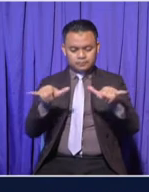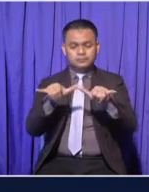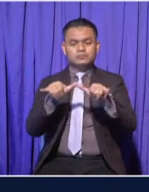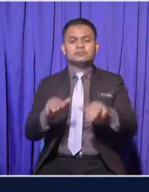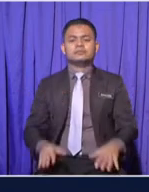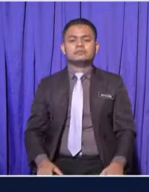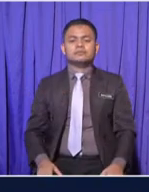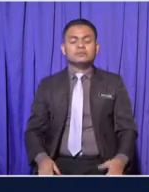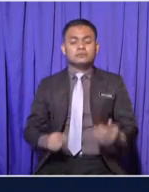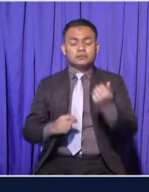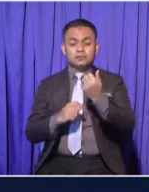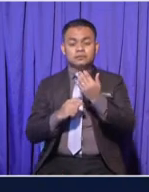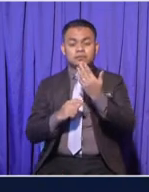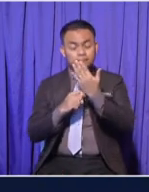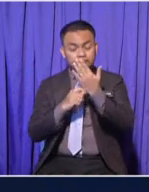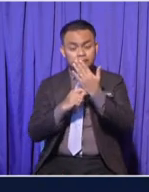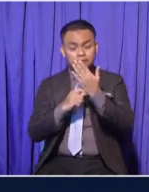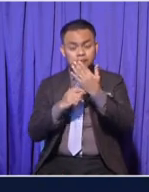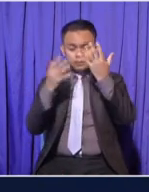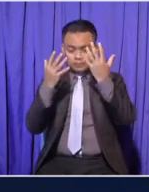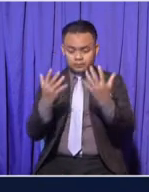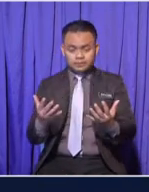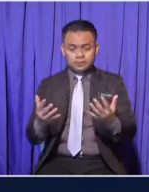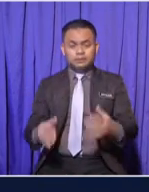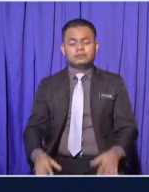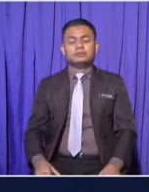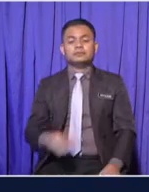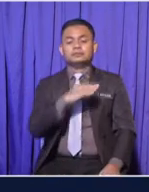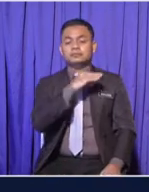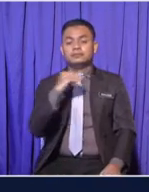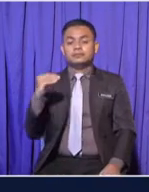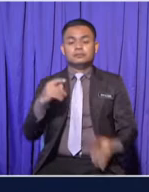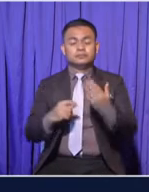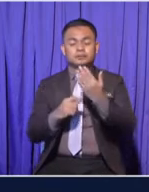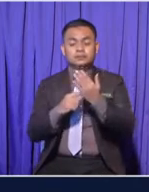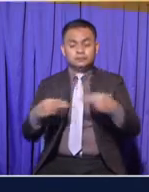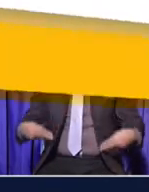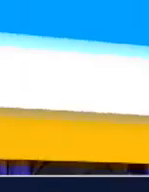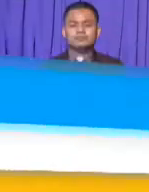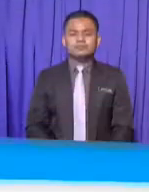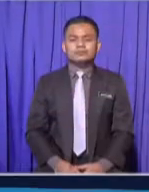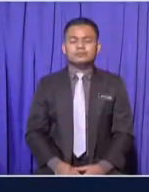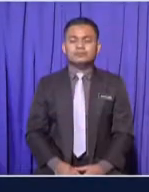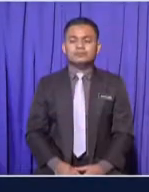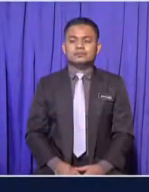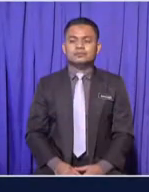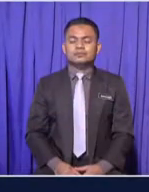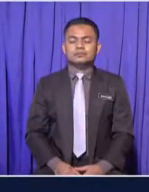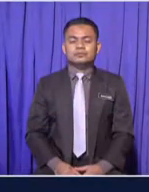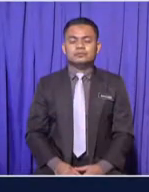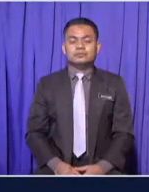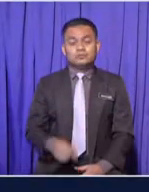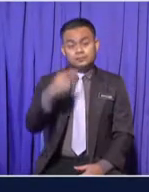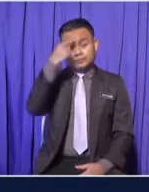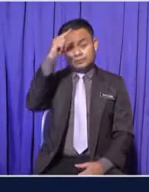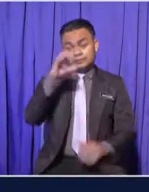increase in weight, and increase in height For